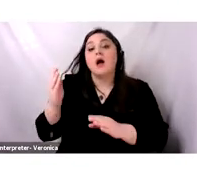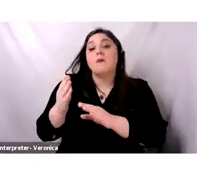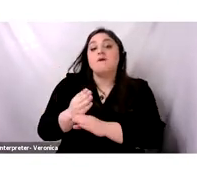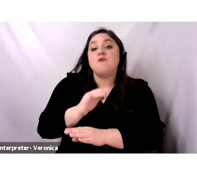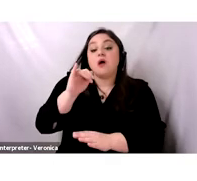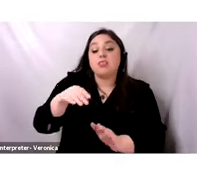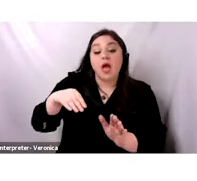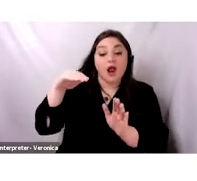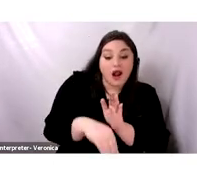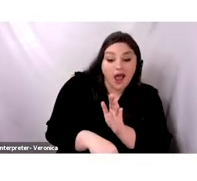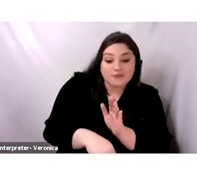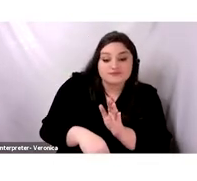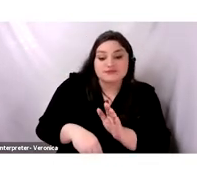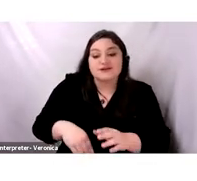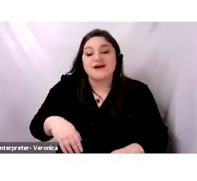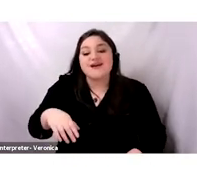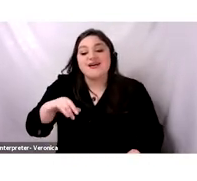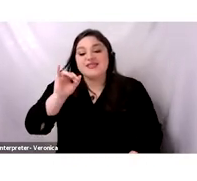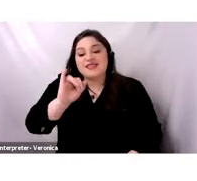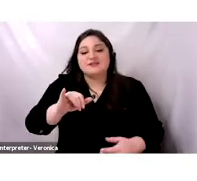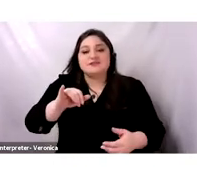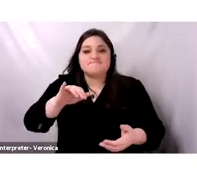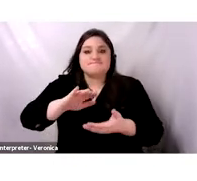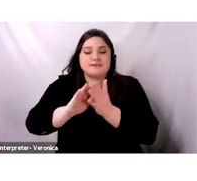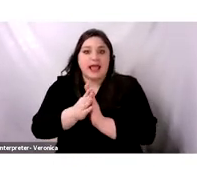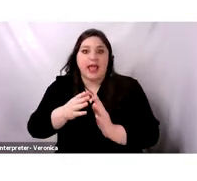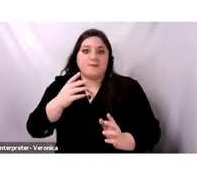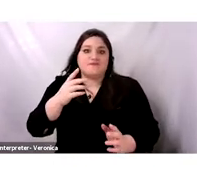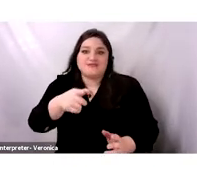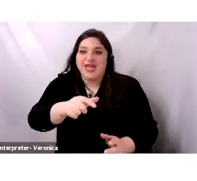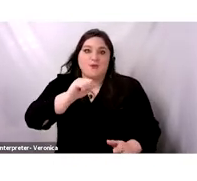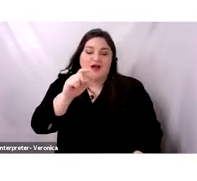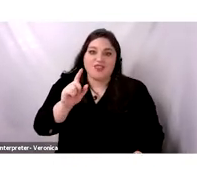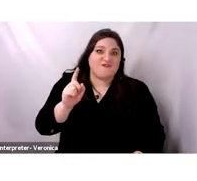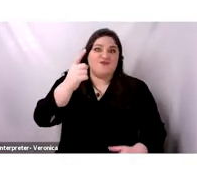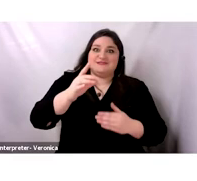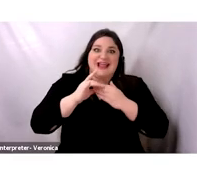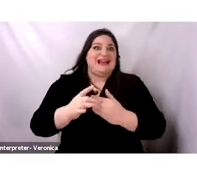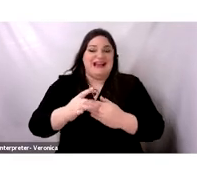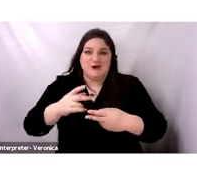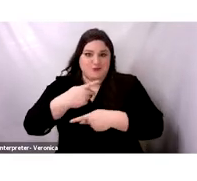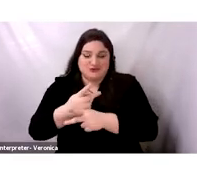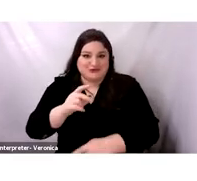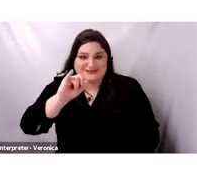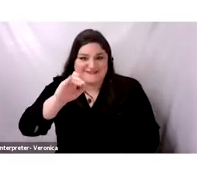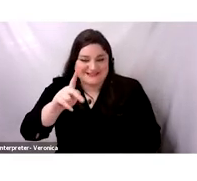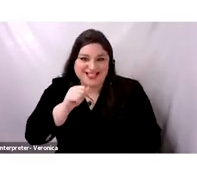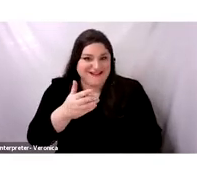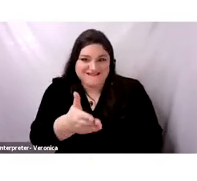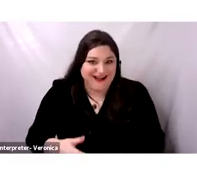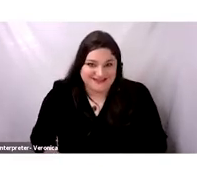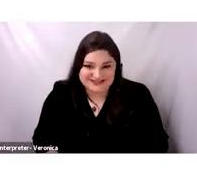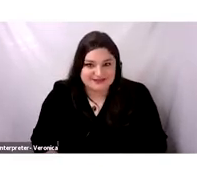from being the leading, sericulture is the production of silk, far from being the leading sector of the economy in Mount